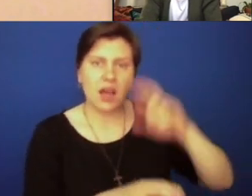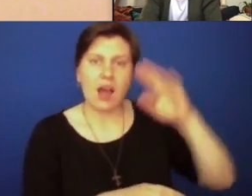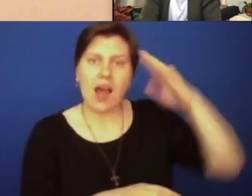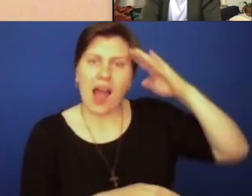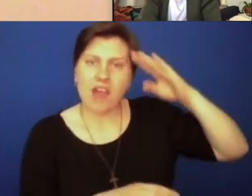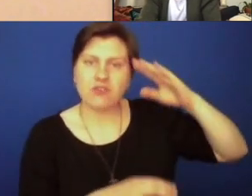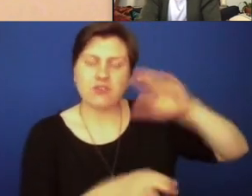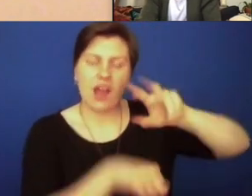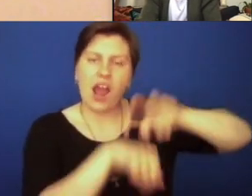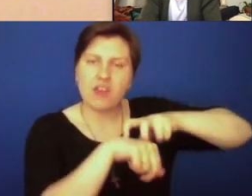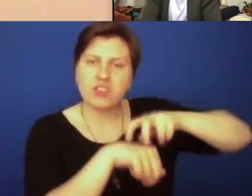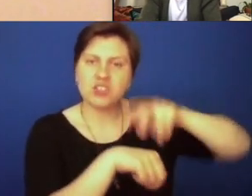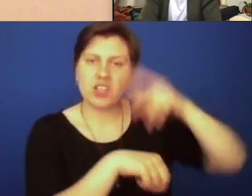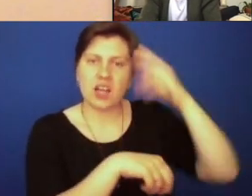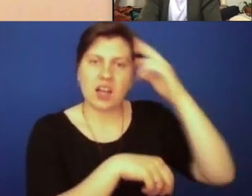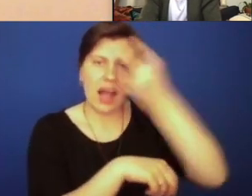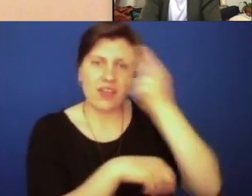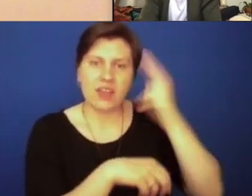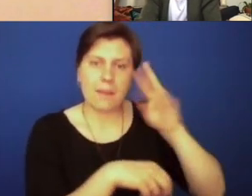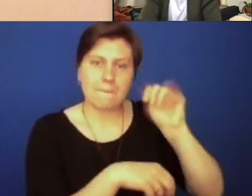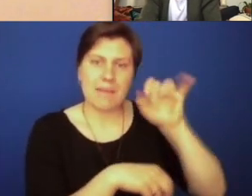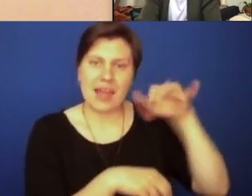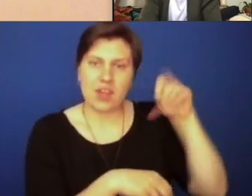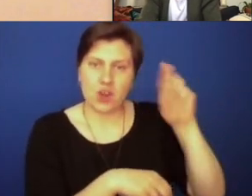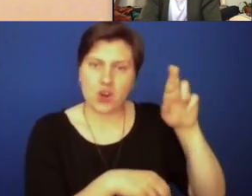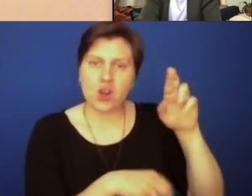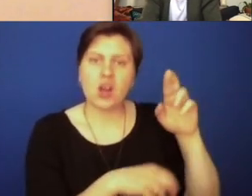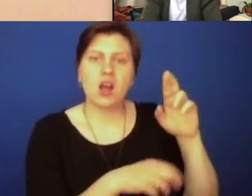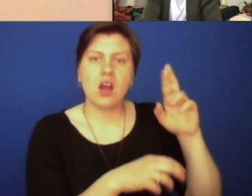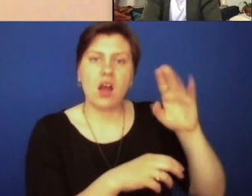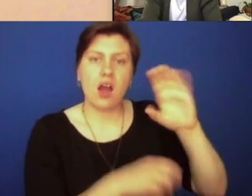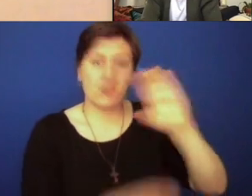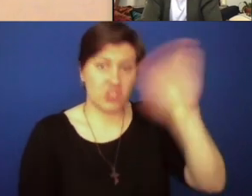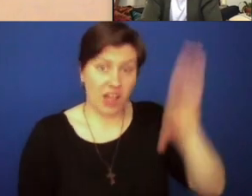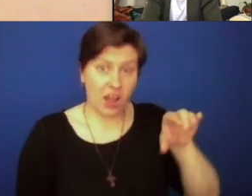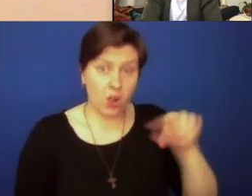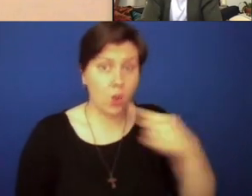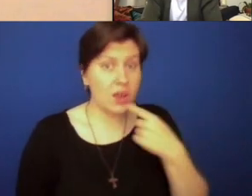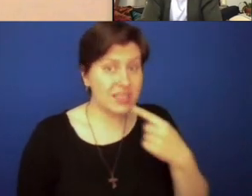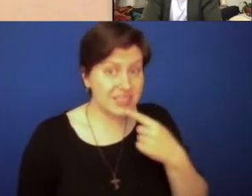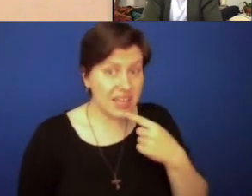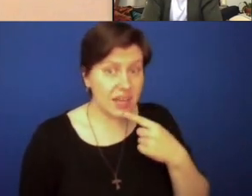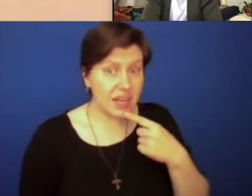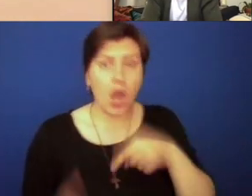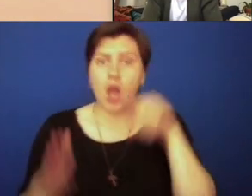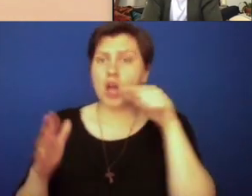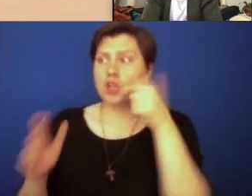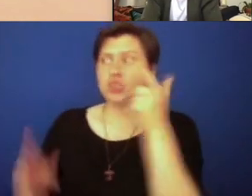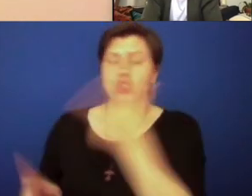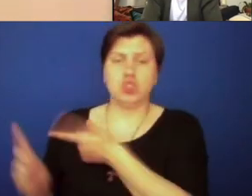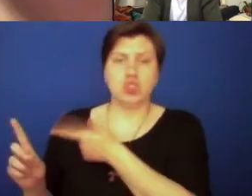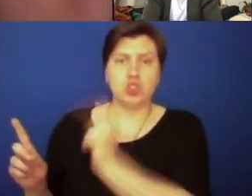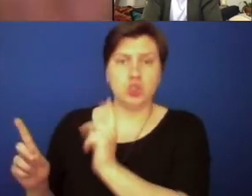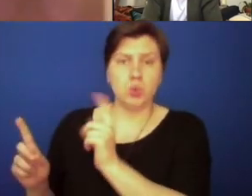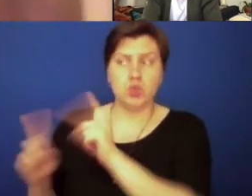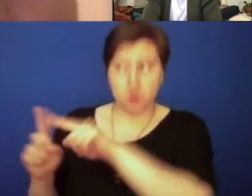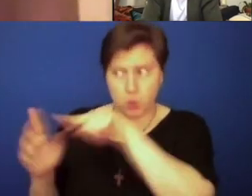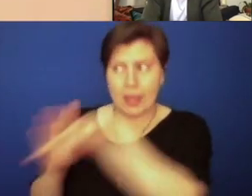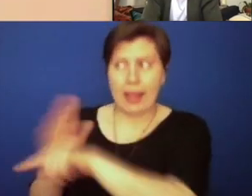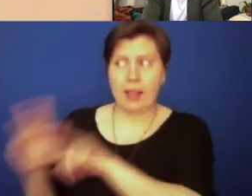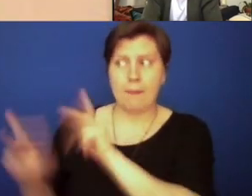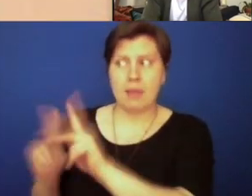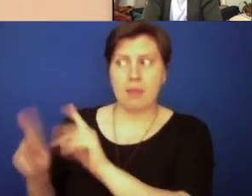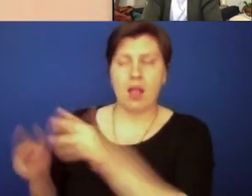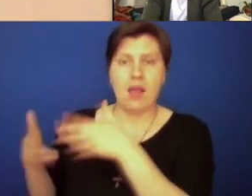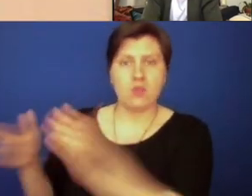the Irish Catholic mayor of Chicago, Richard Daly, who basically said to shoot, to kill those who were in the